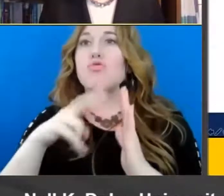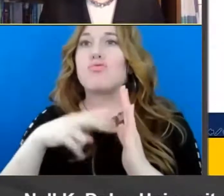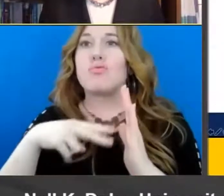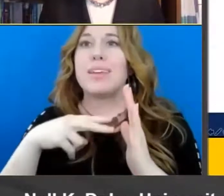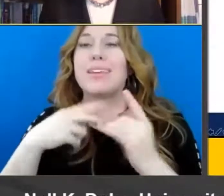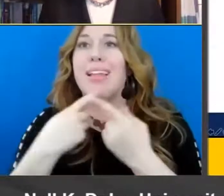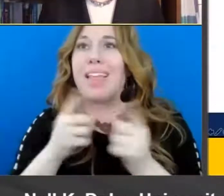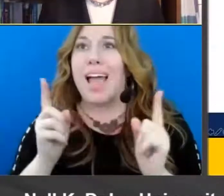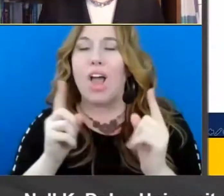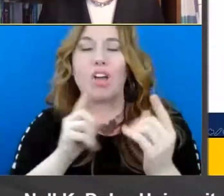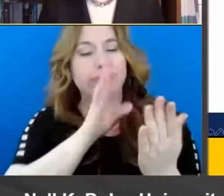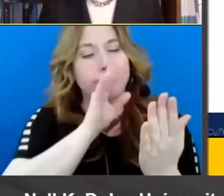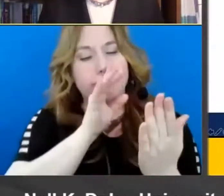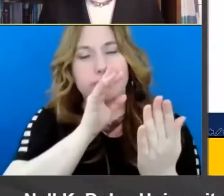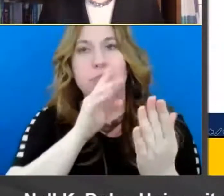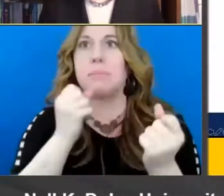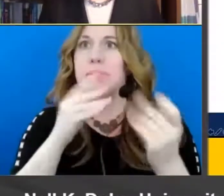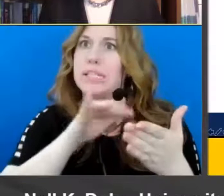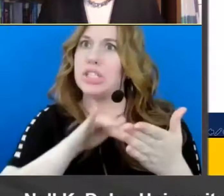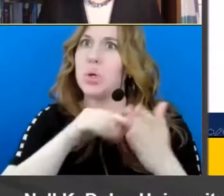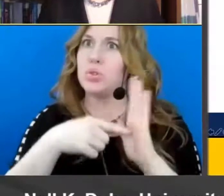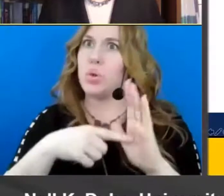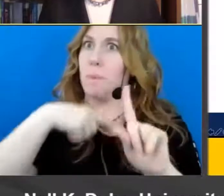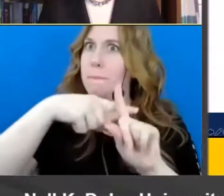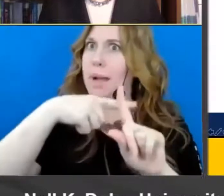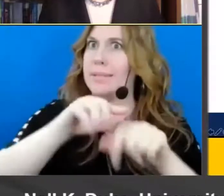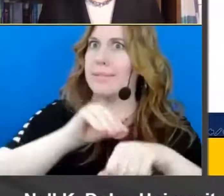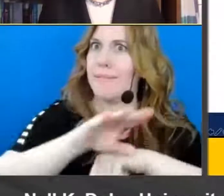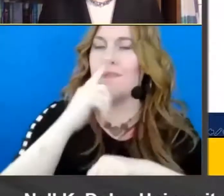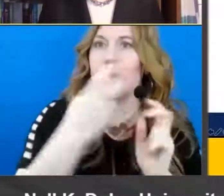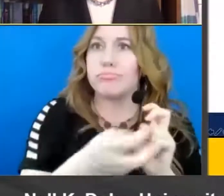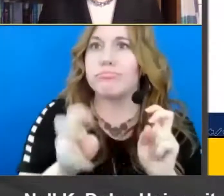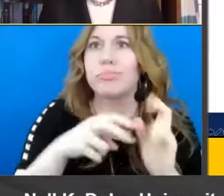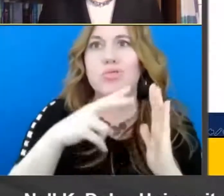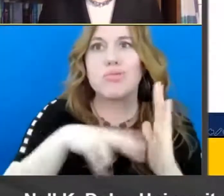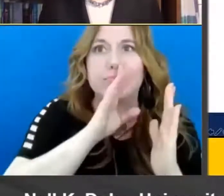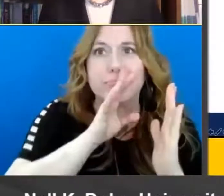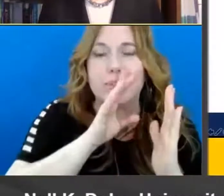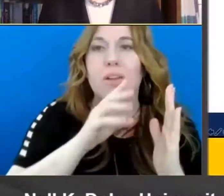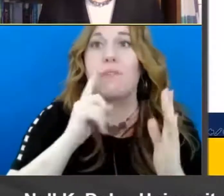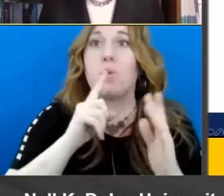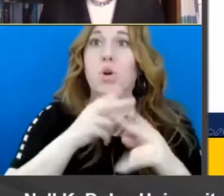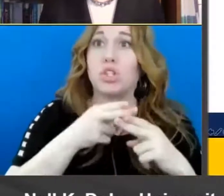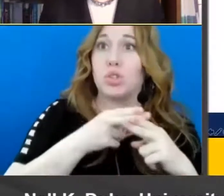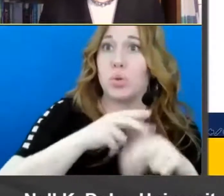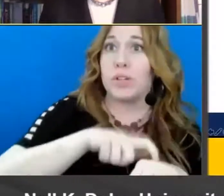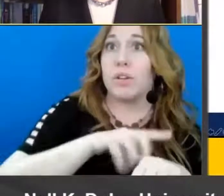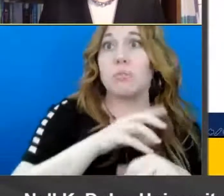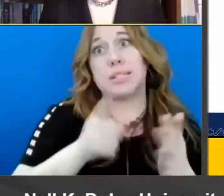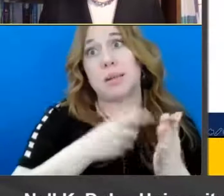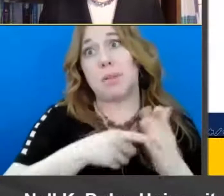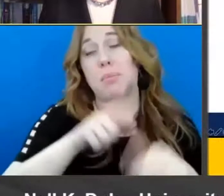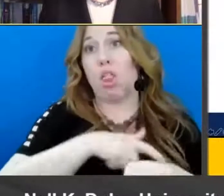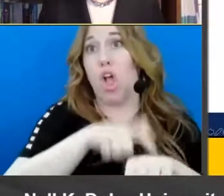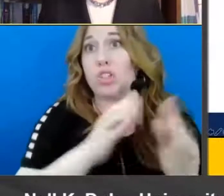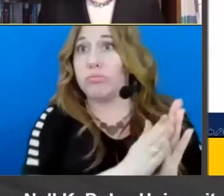studies that show the positive effects of read aloud um short term and in some cases long term and um comprehension